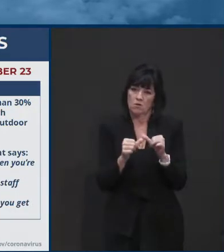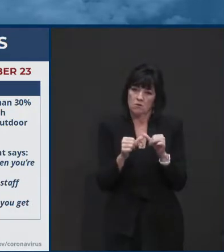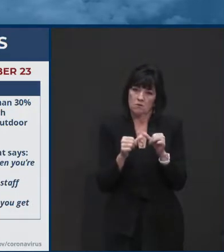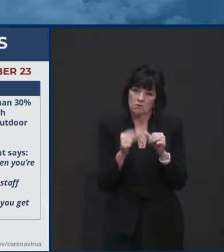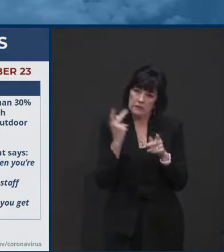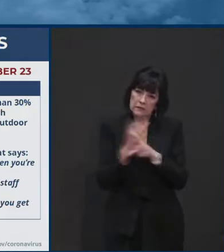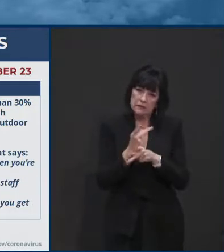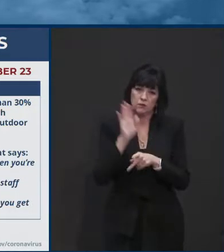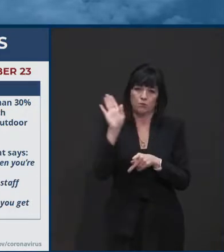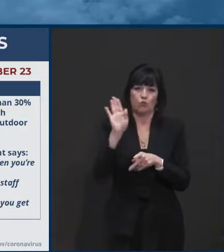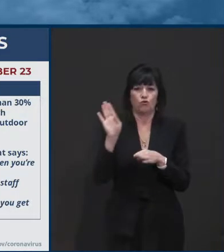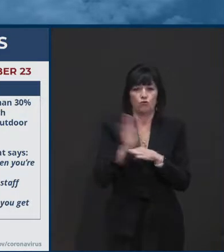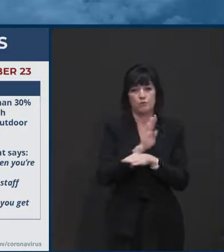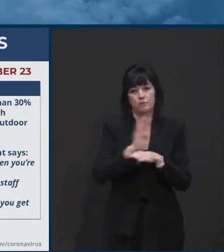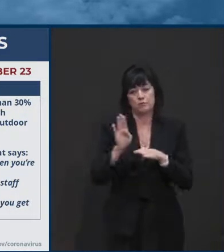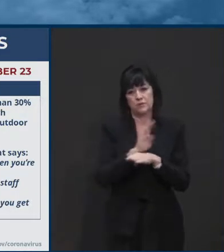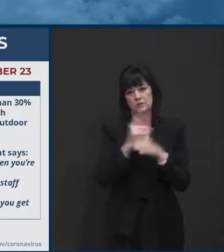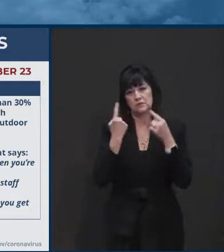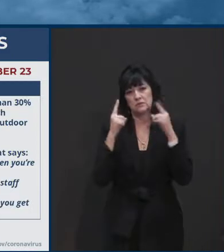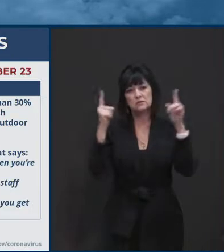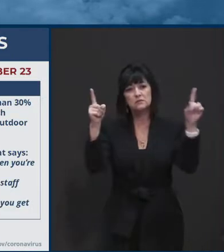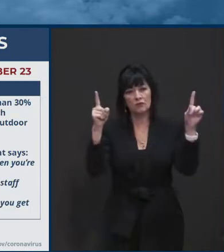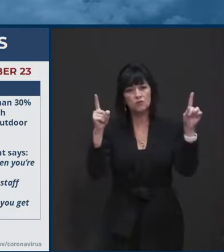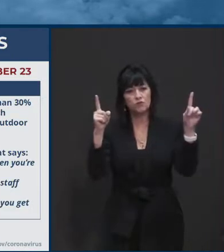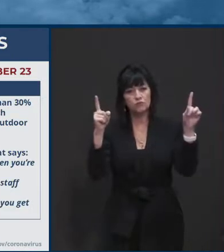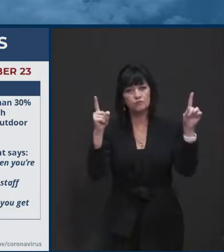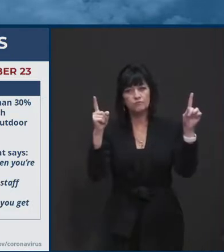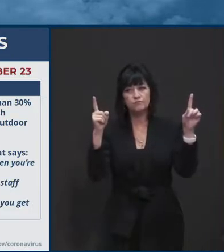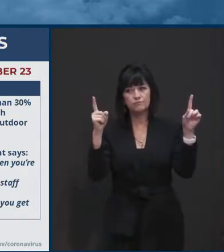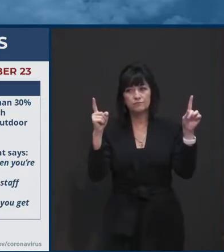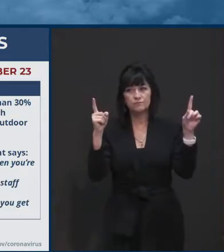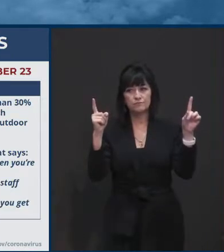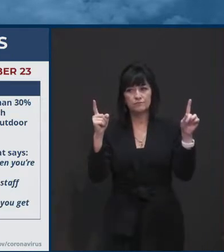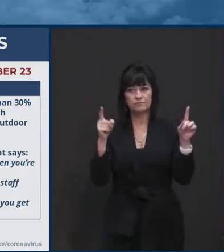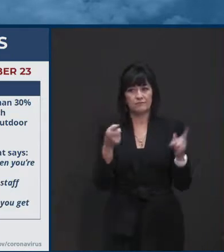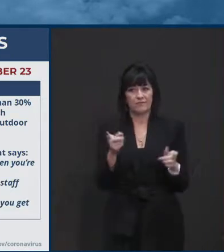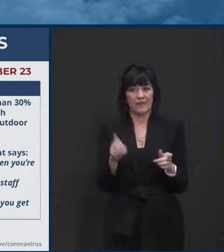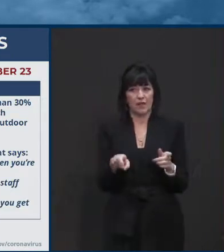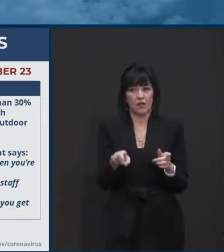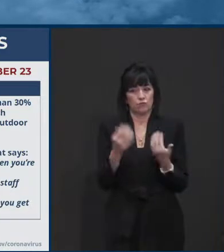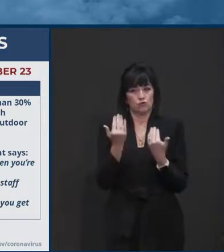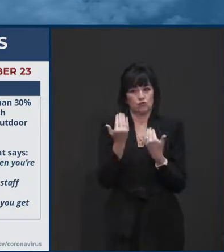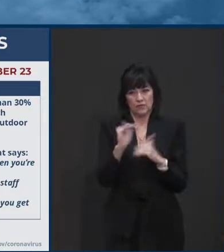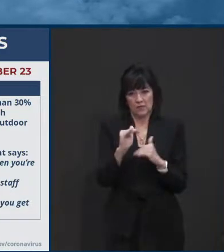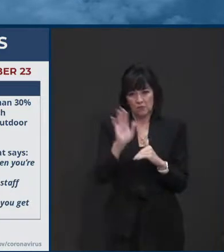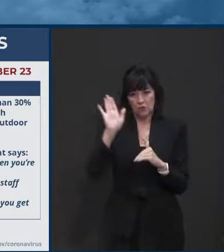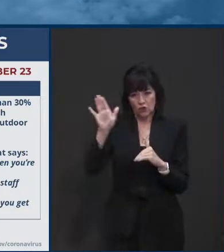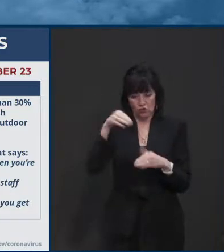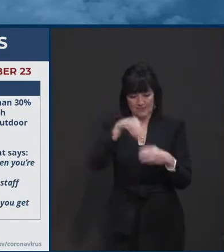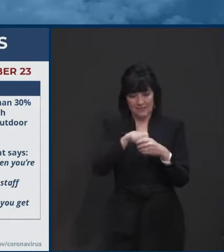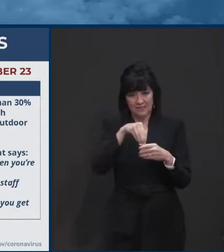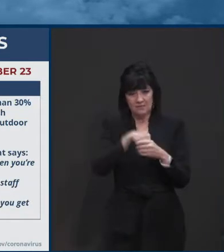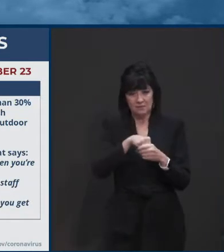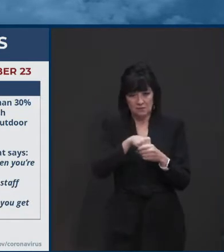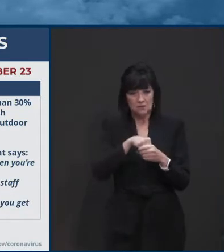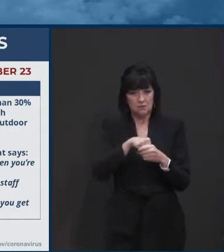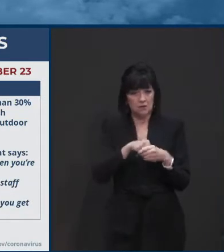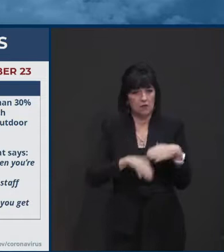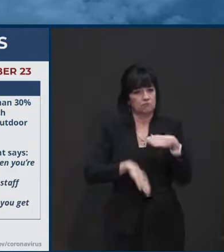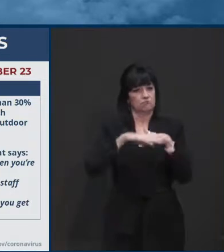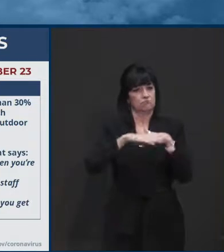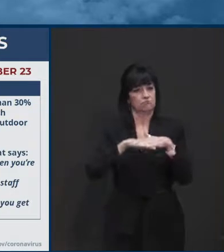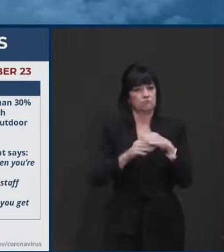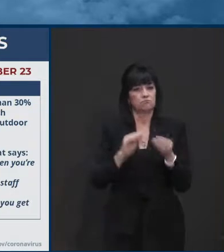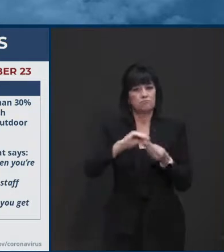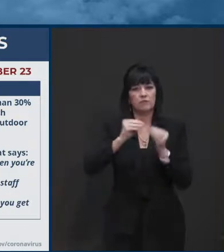way, is to reduce their indoor operating capacity to,